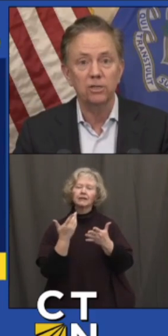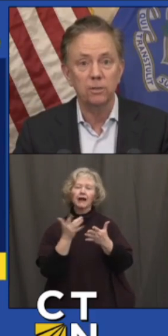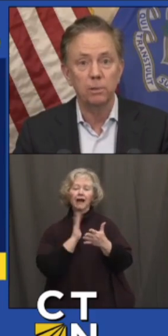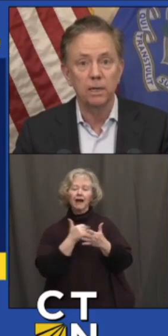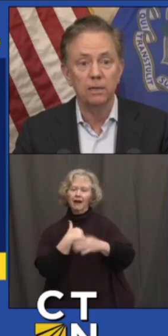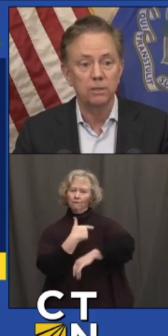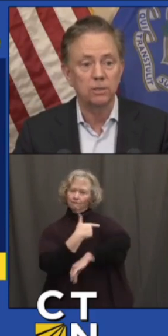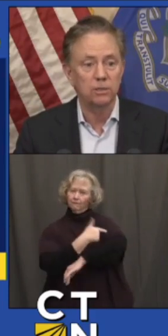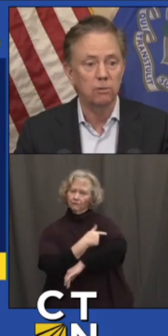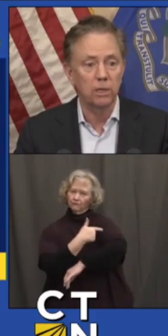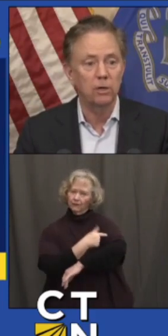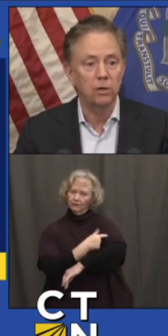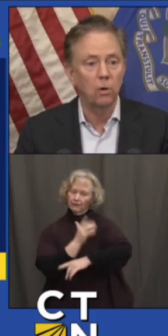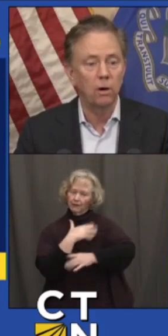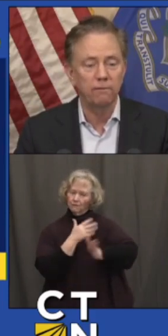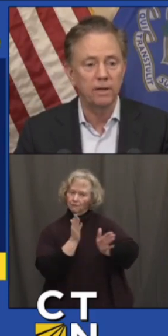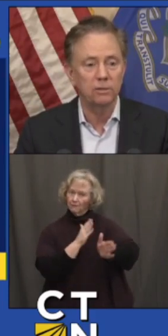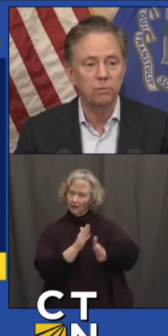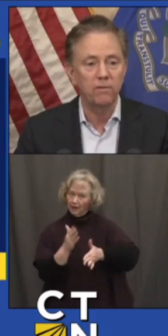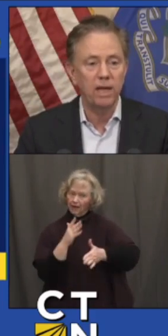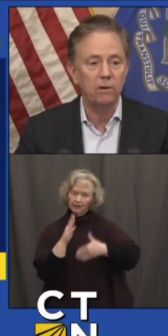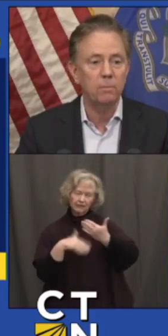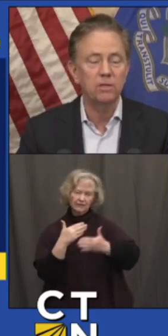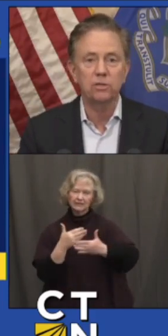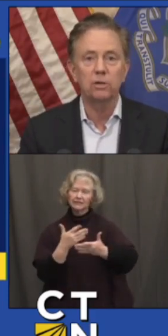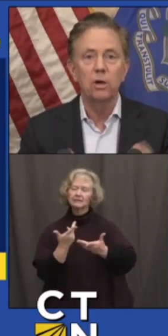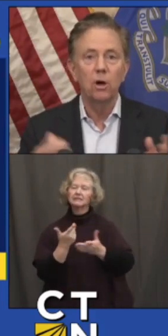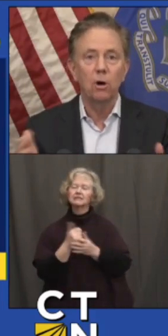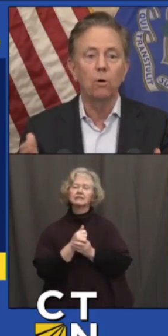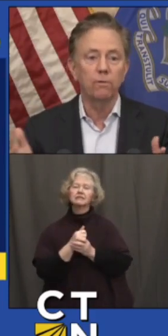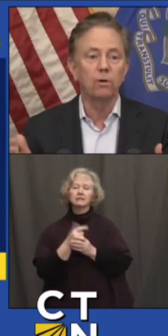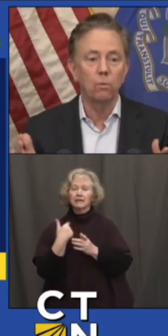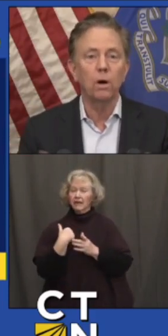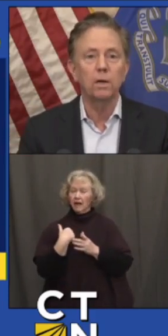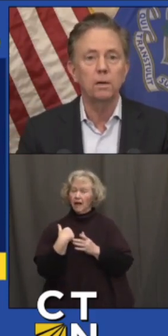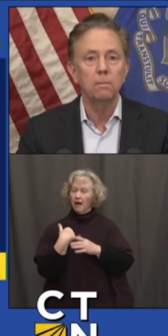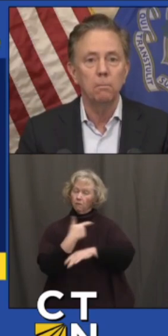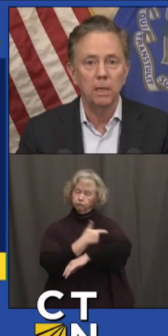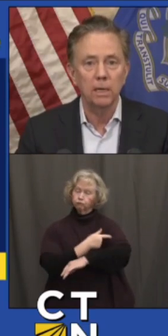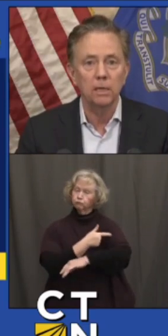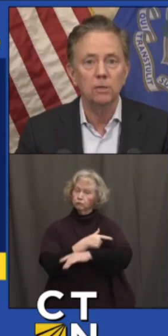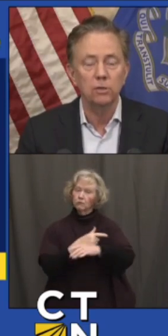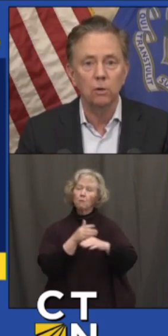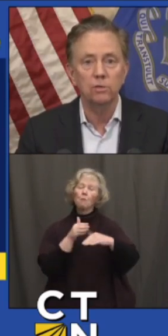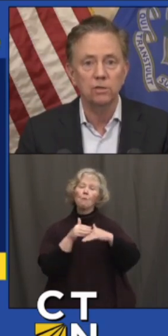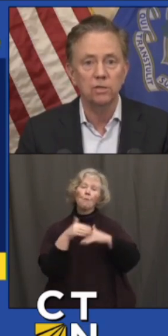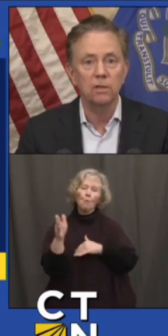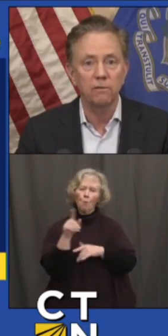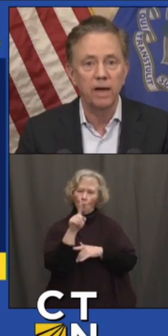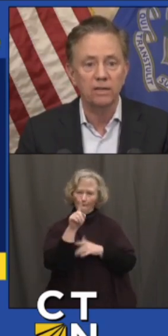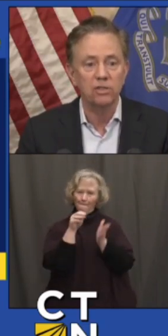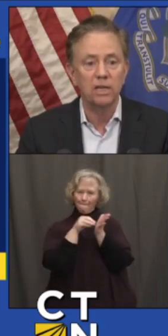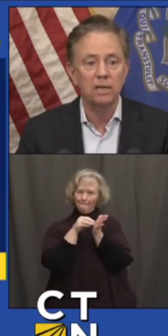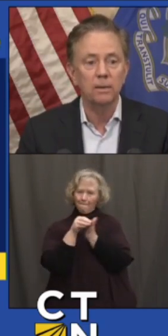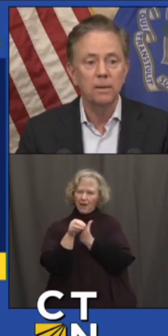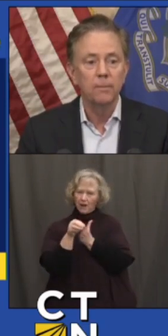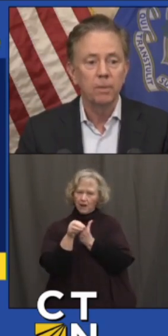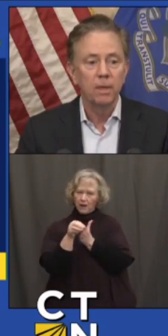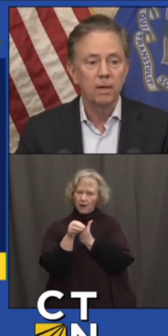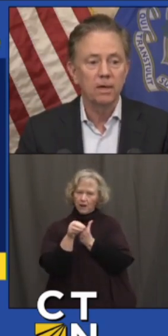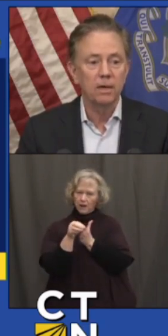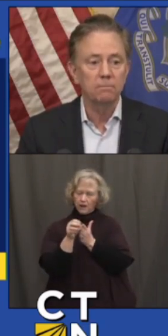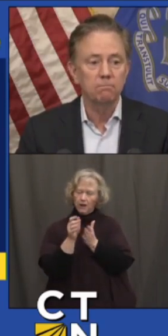vaccination plan, which is a really good offense. We have now administered over 1 million doses of the vaccine.